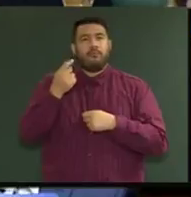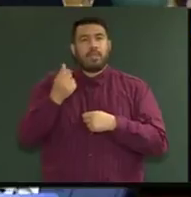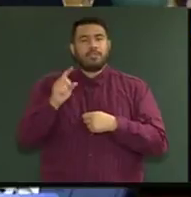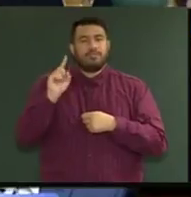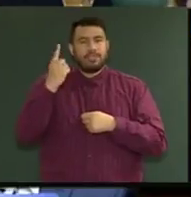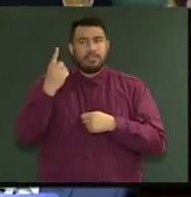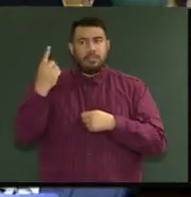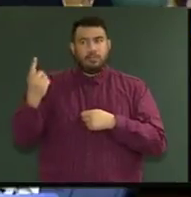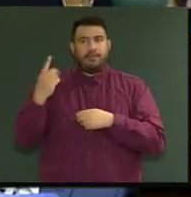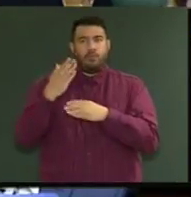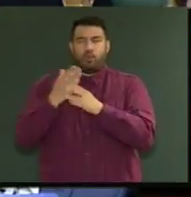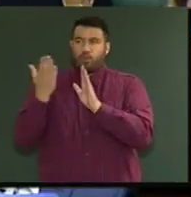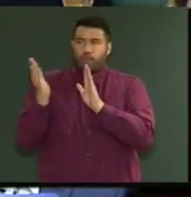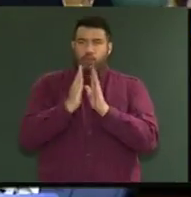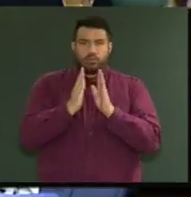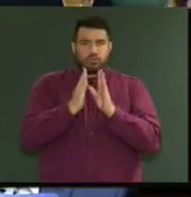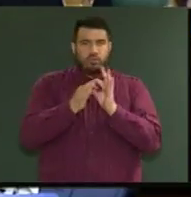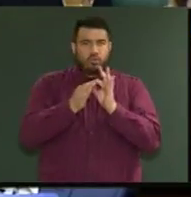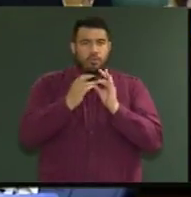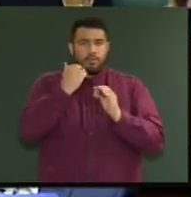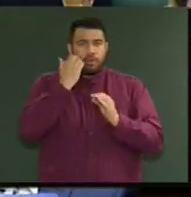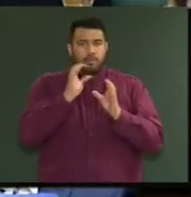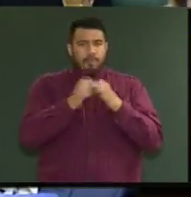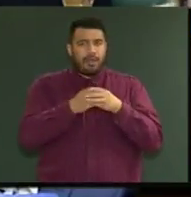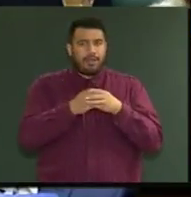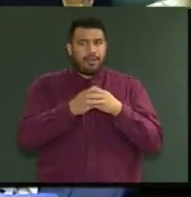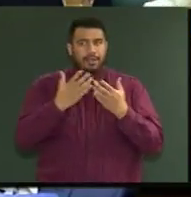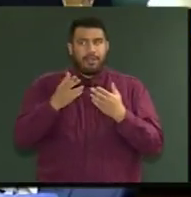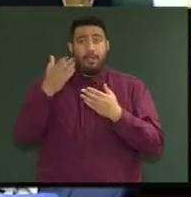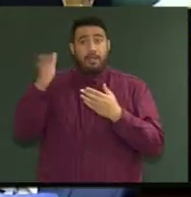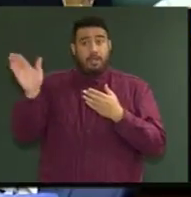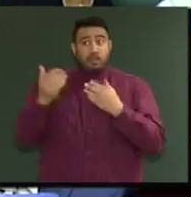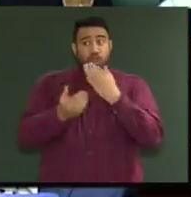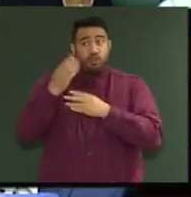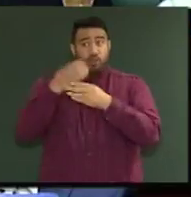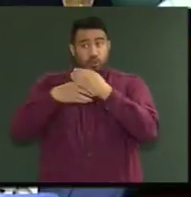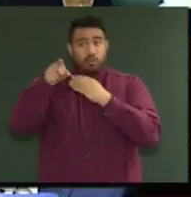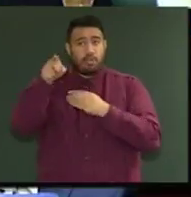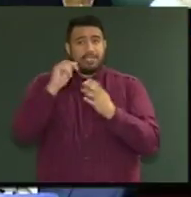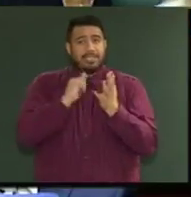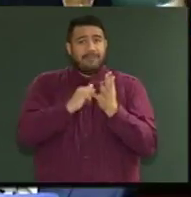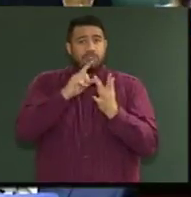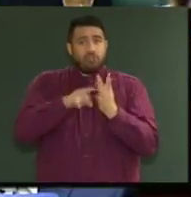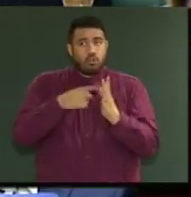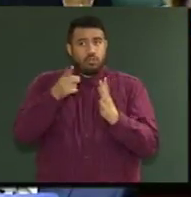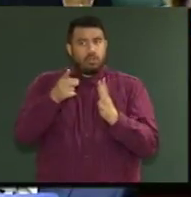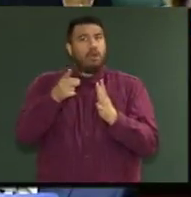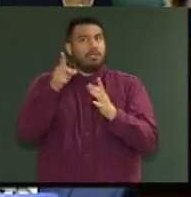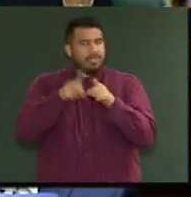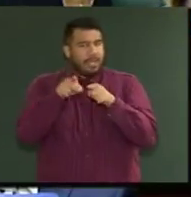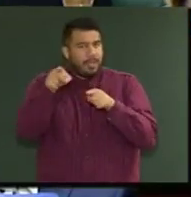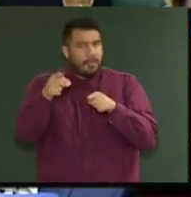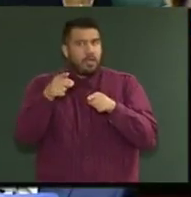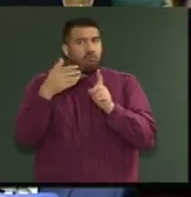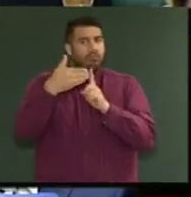he worked closely with the Māori Party, and I'm pleased to say that Stephen Joyce has done a similar approach, recognising that we as the Māori